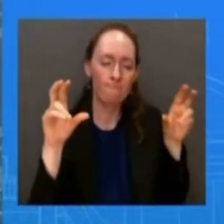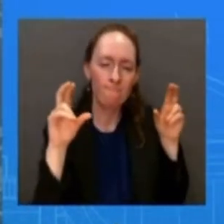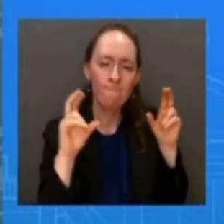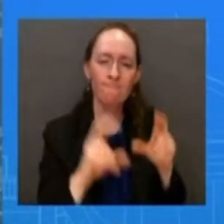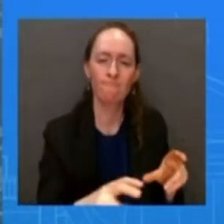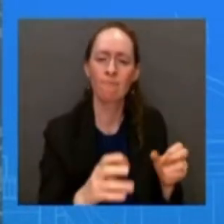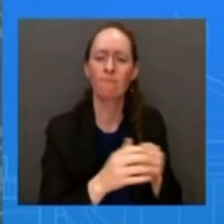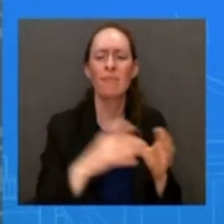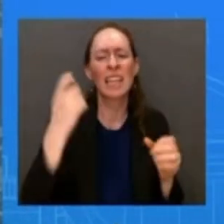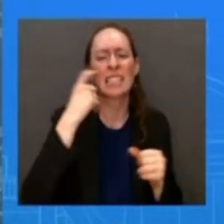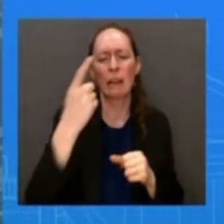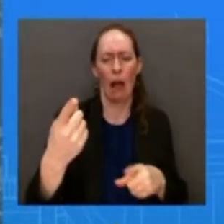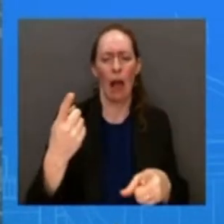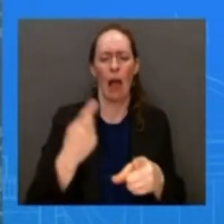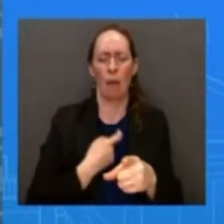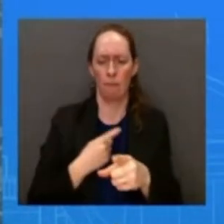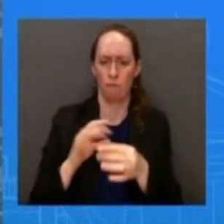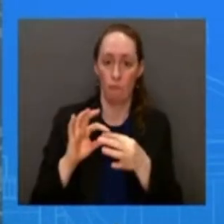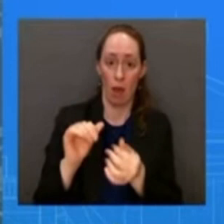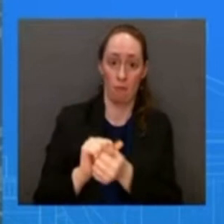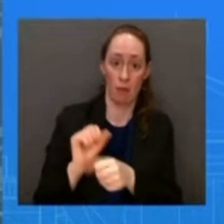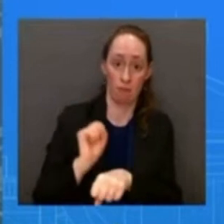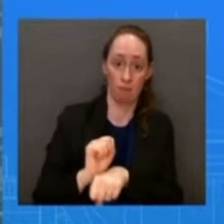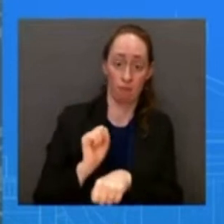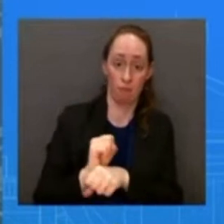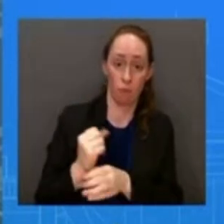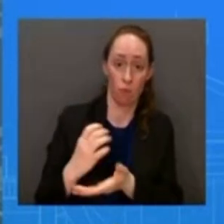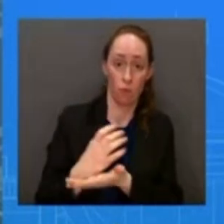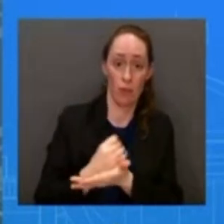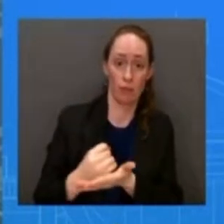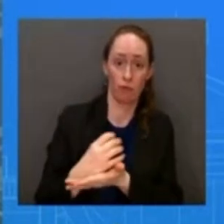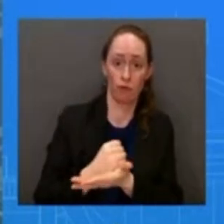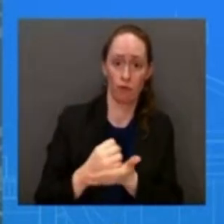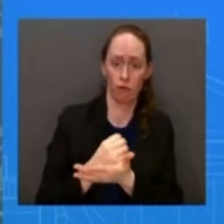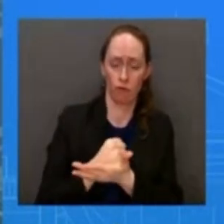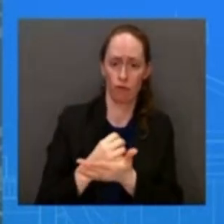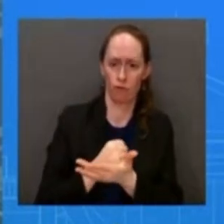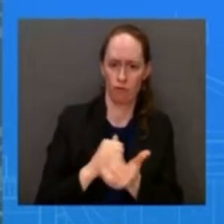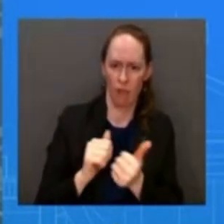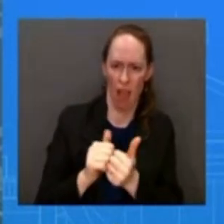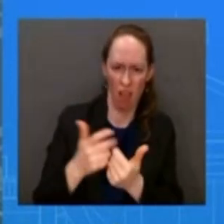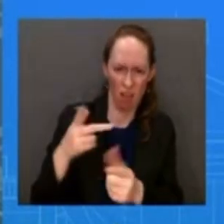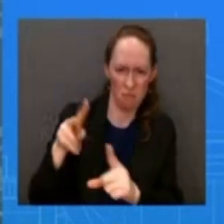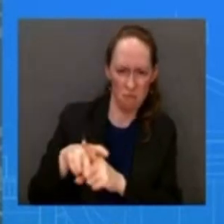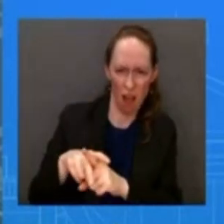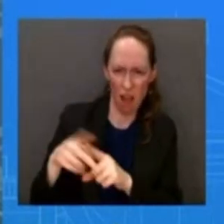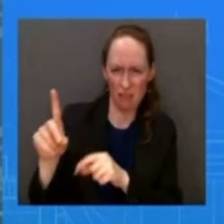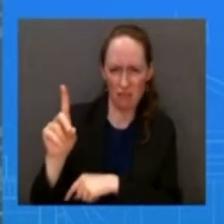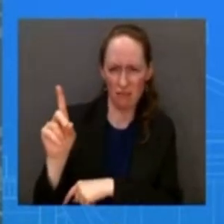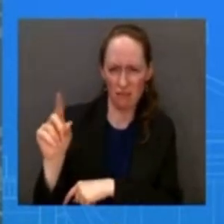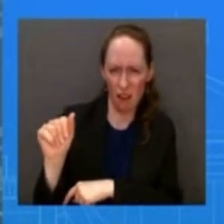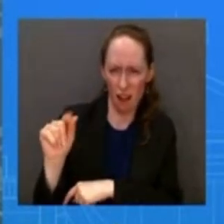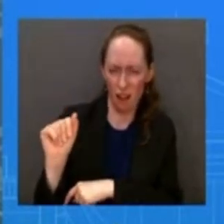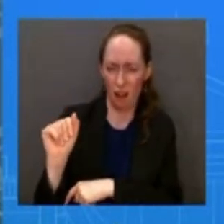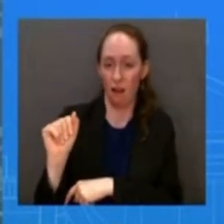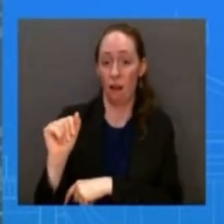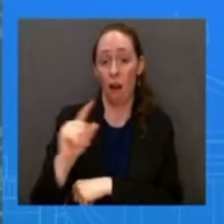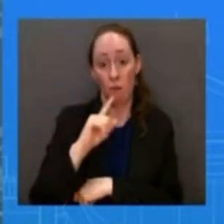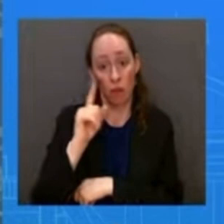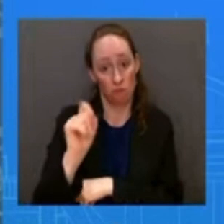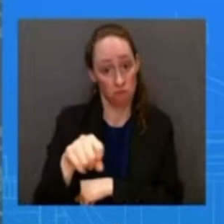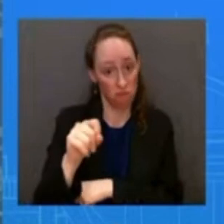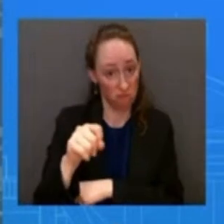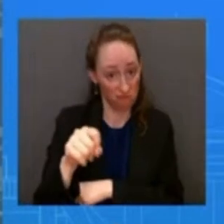on those pieces as it relates to the data uh real wages are indeed up over the last seven months which is important since trends